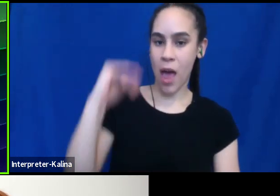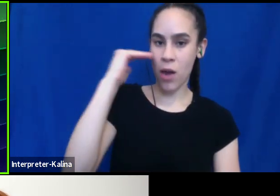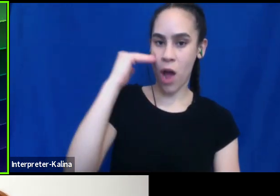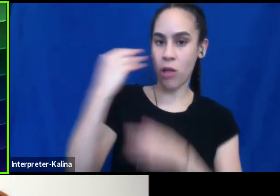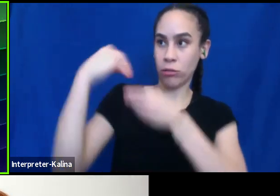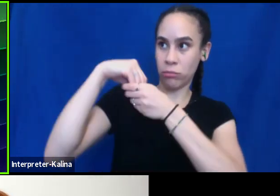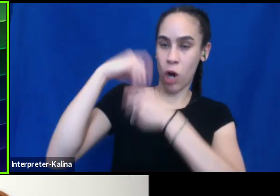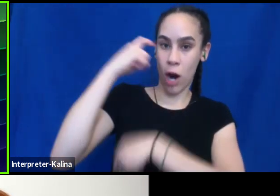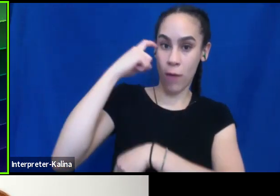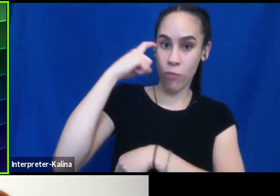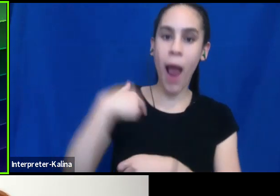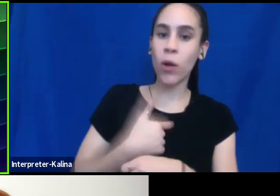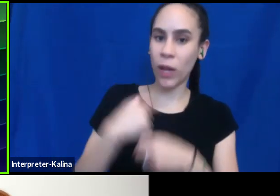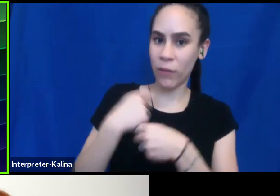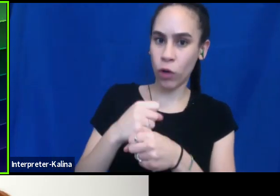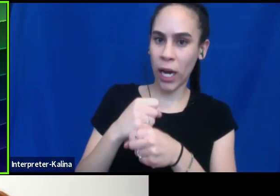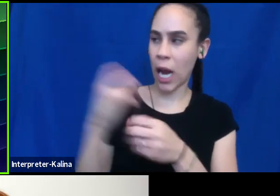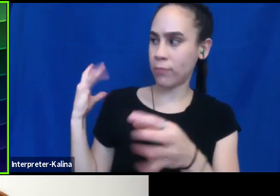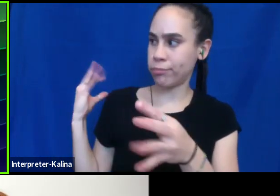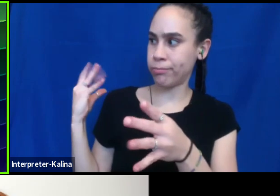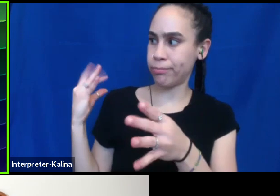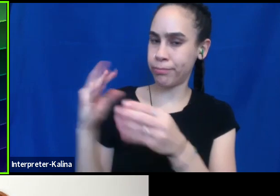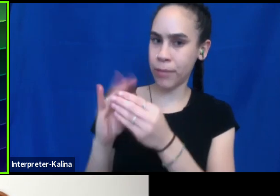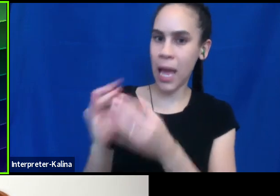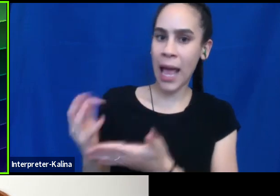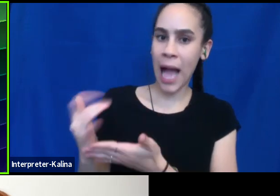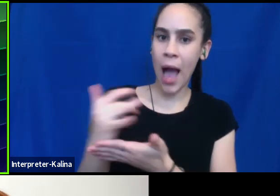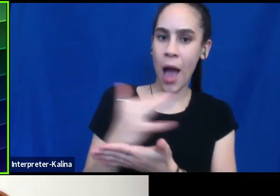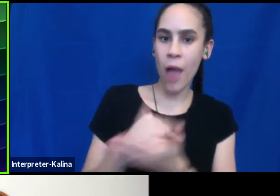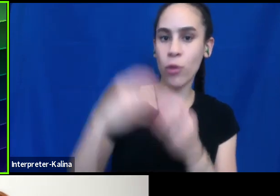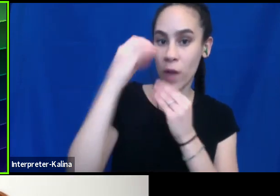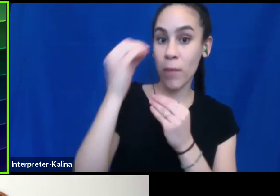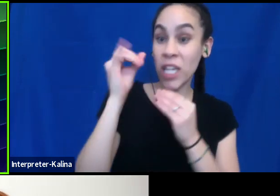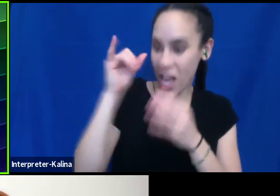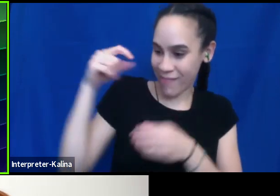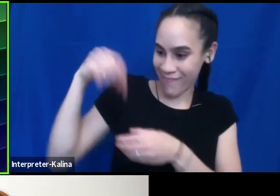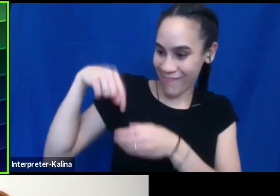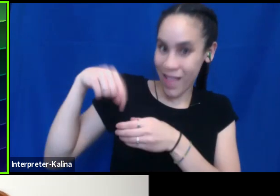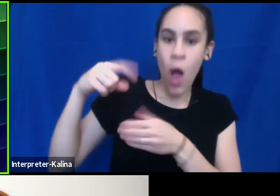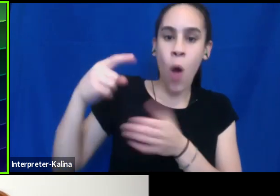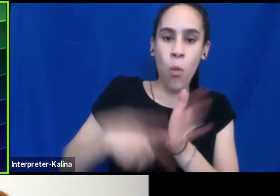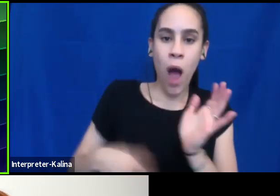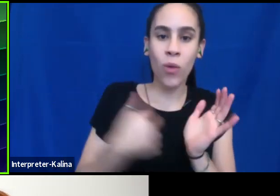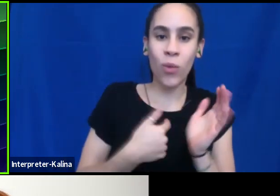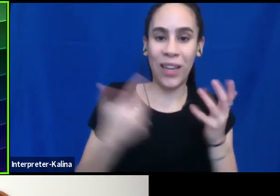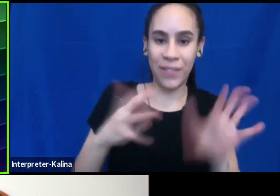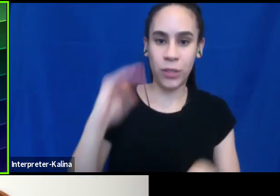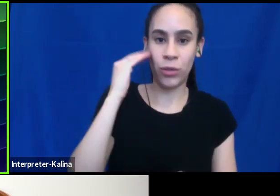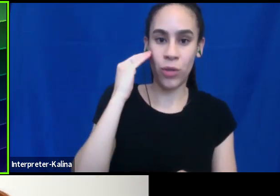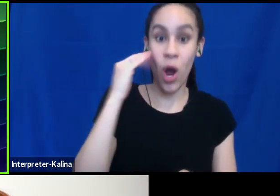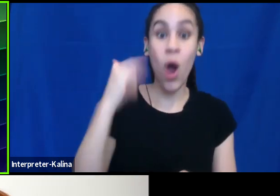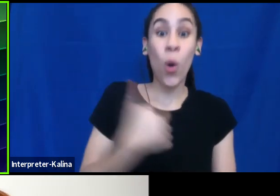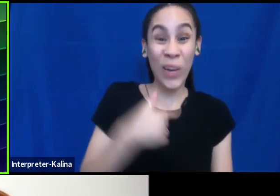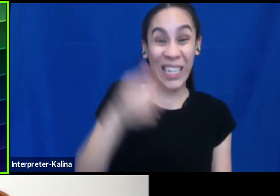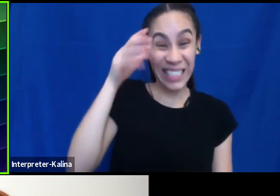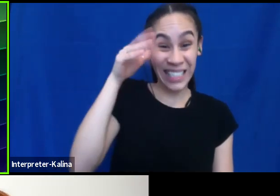our whole lives, right? We, we gather information and this is what we know. Um, and we're pretty stubborn about changing that. And that's,